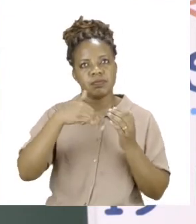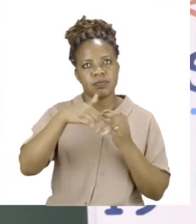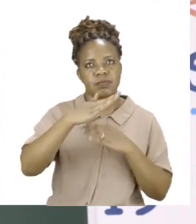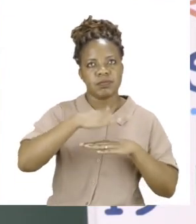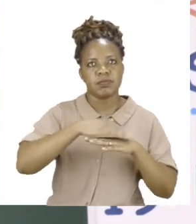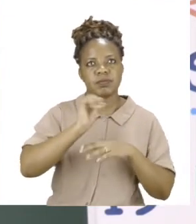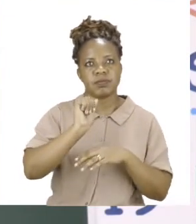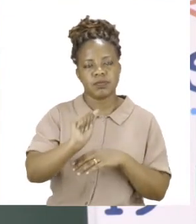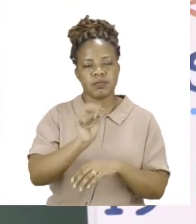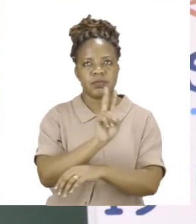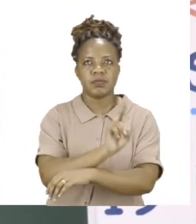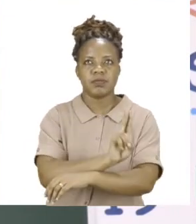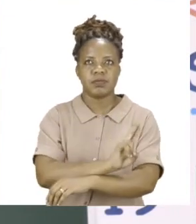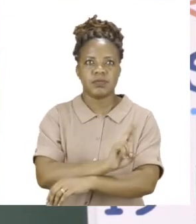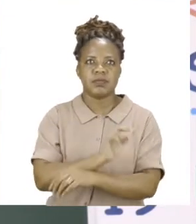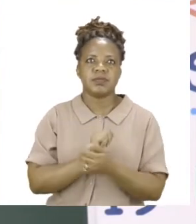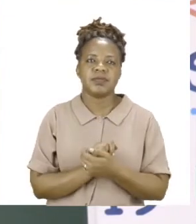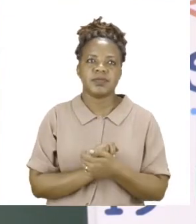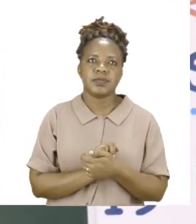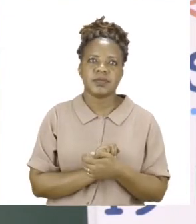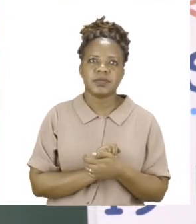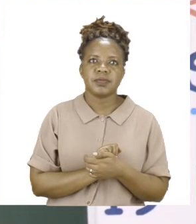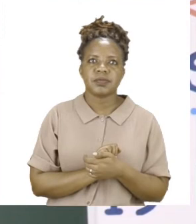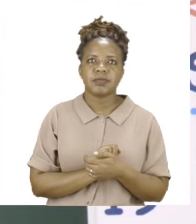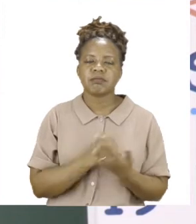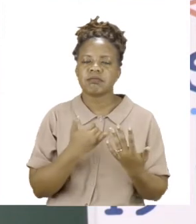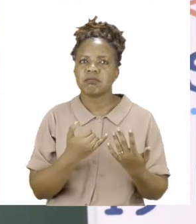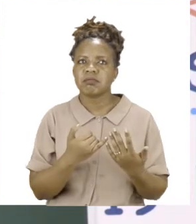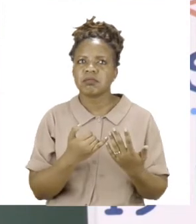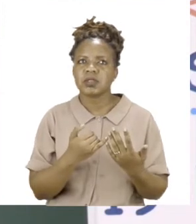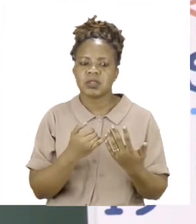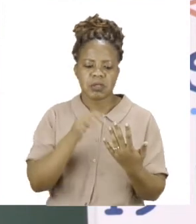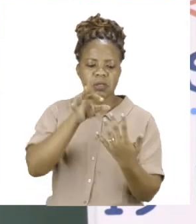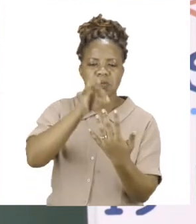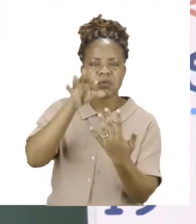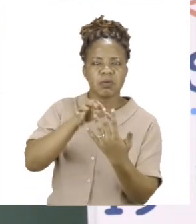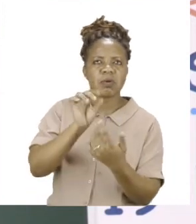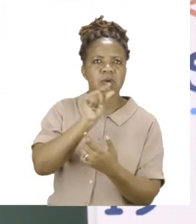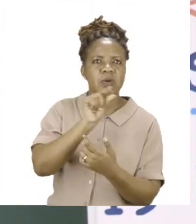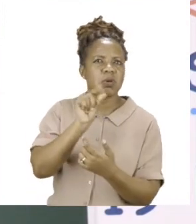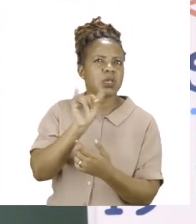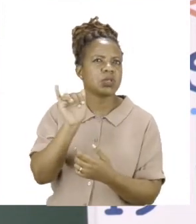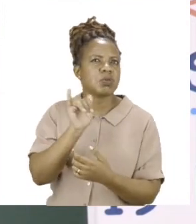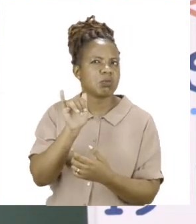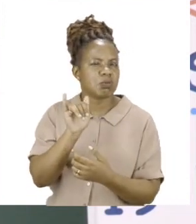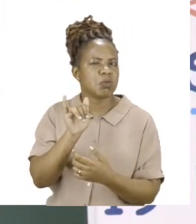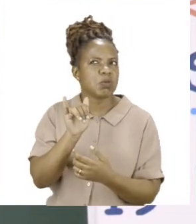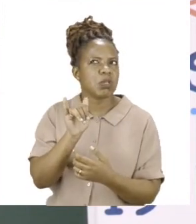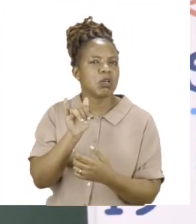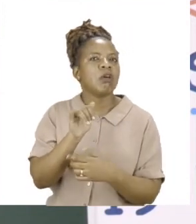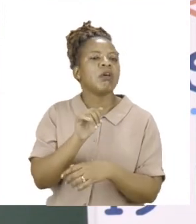holiday. Full stop. The word I chose for this sentence is the word holiday.